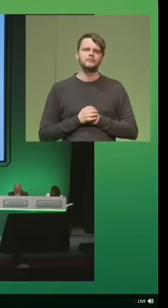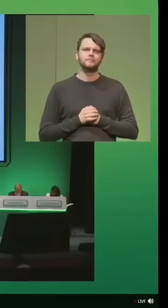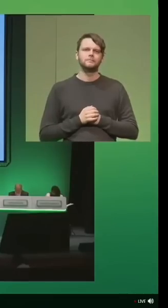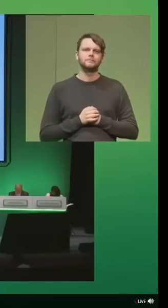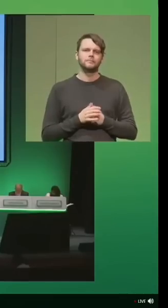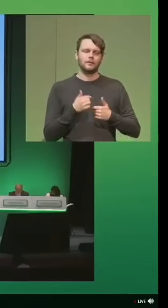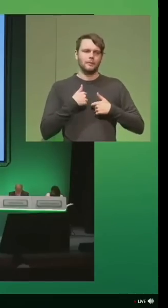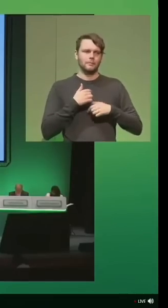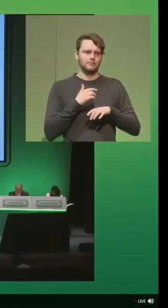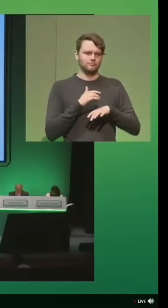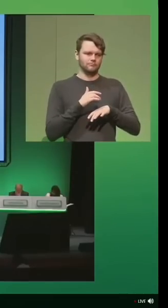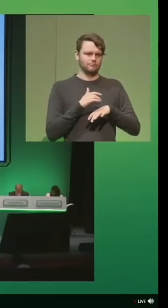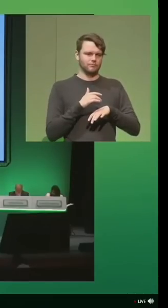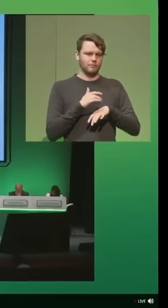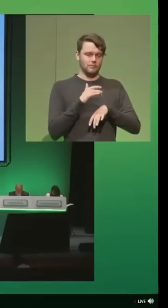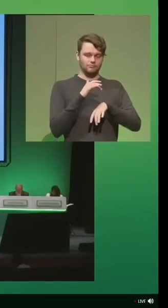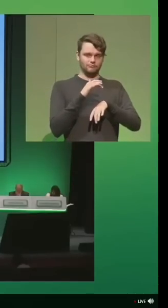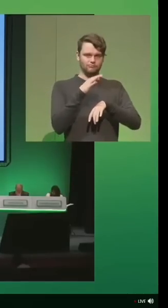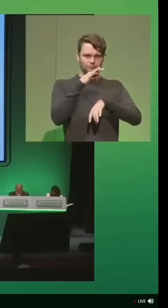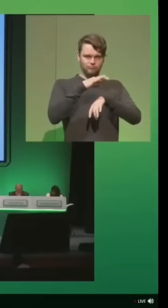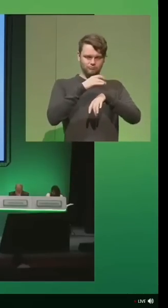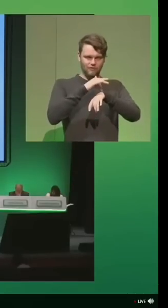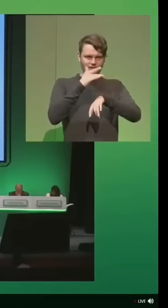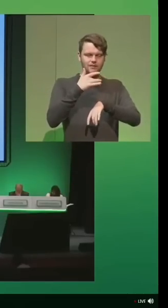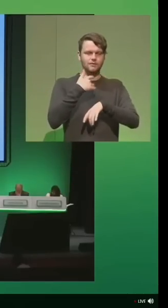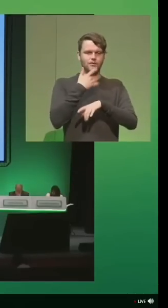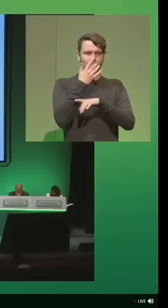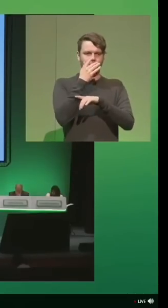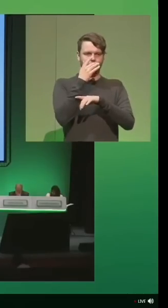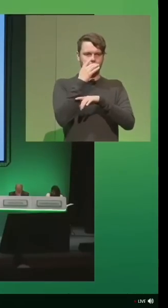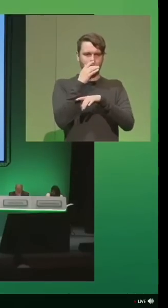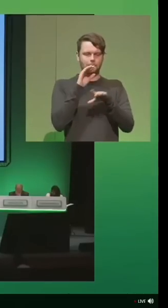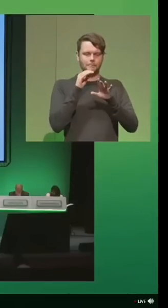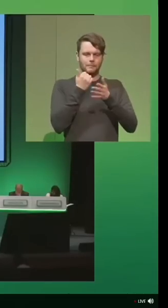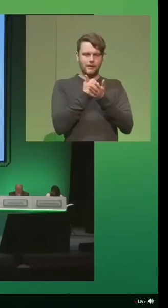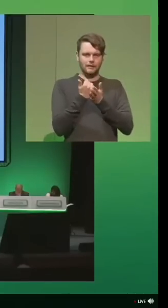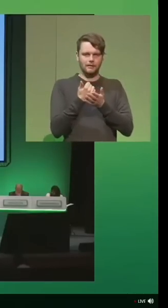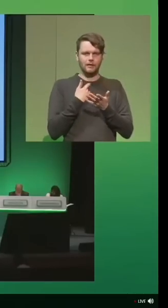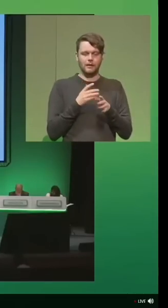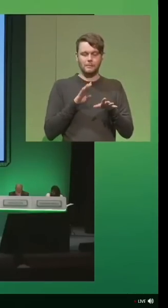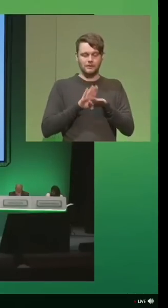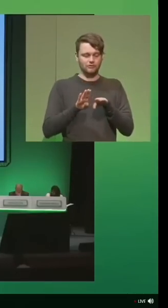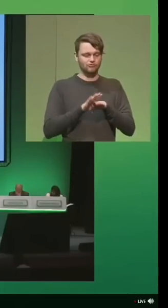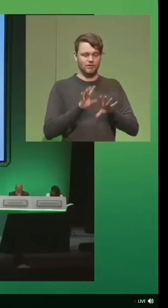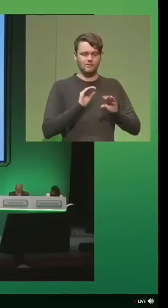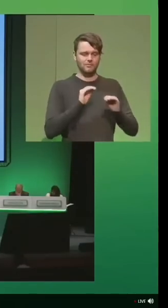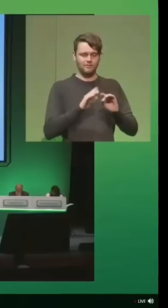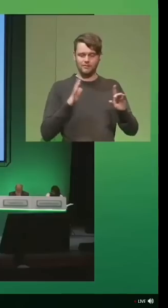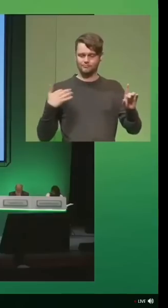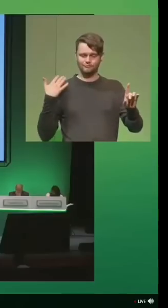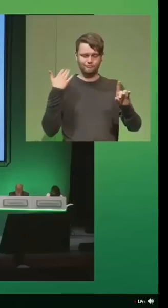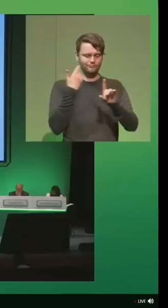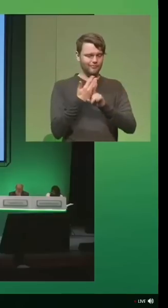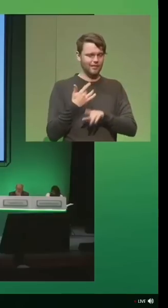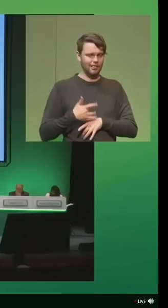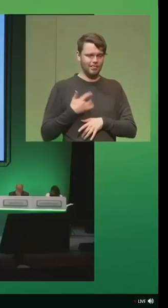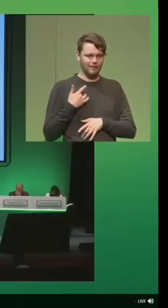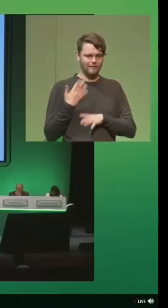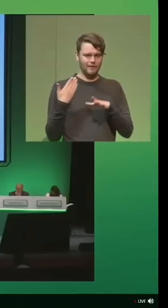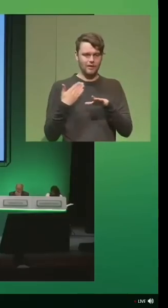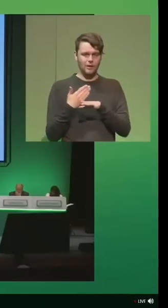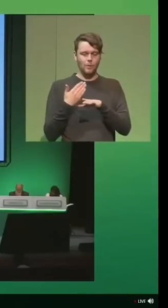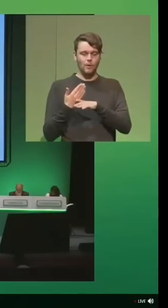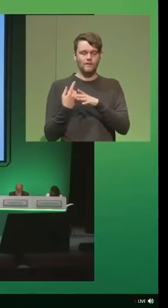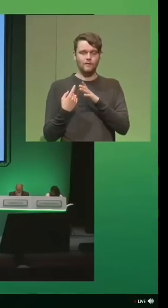I'm a professor of banking. I train bankers, and I've done it all my life. I work for Revenue